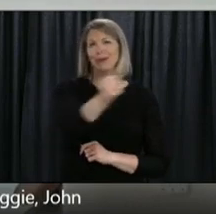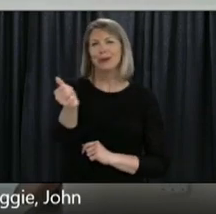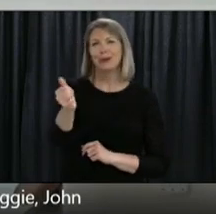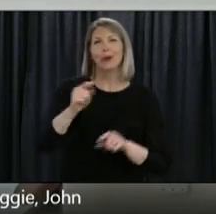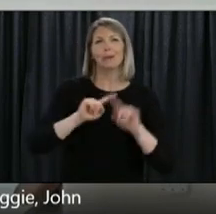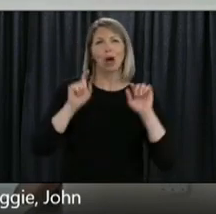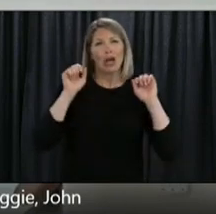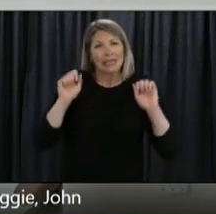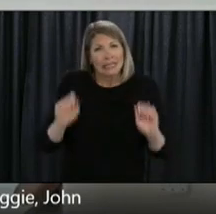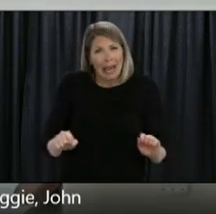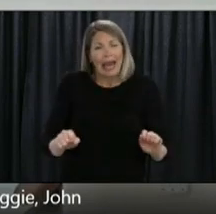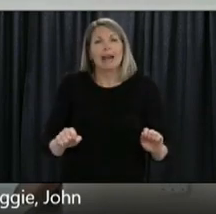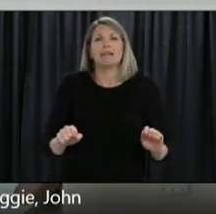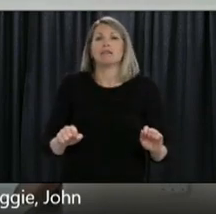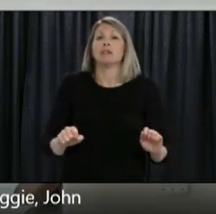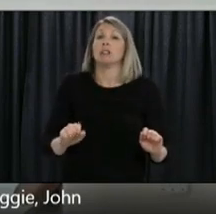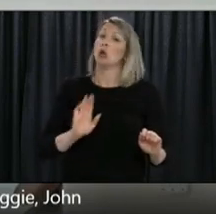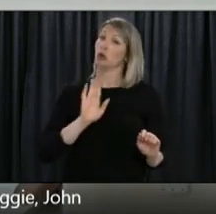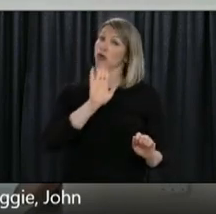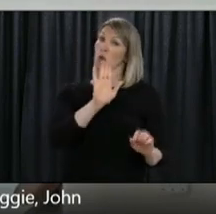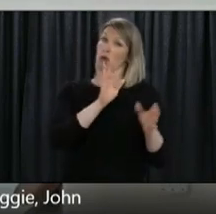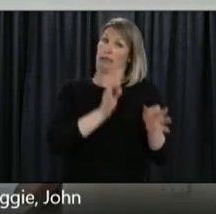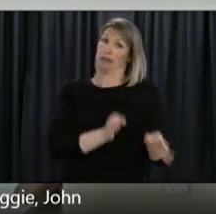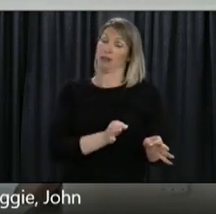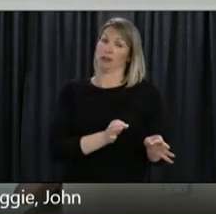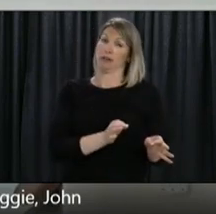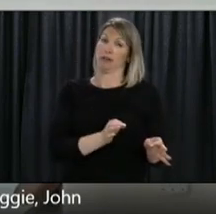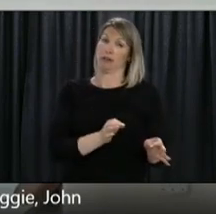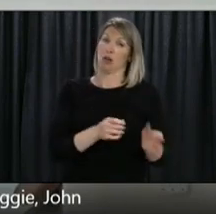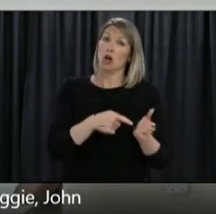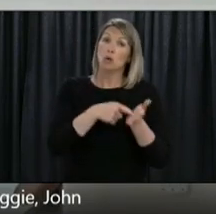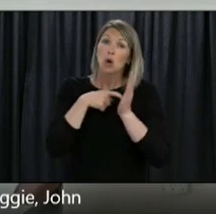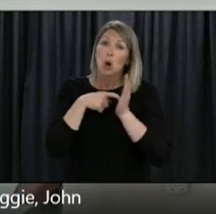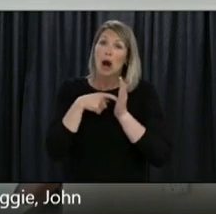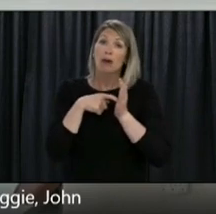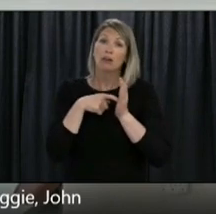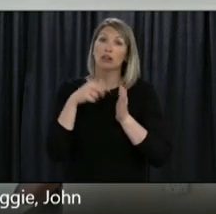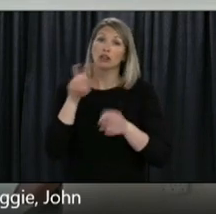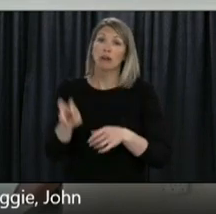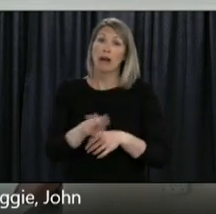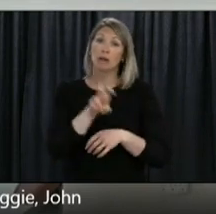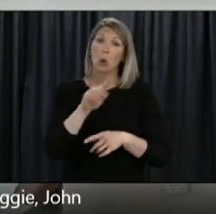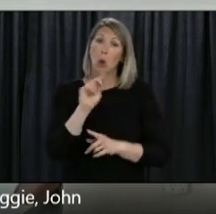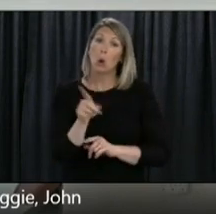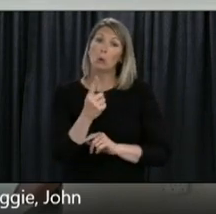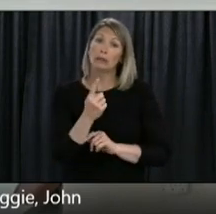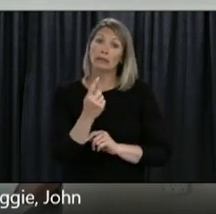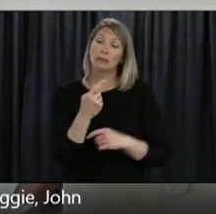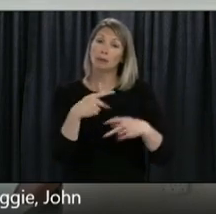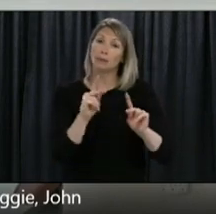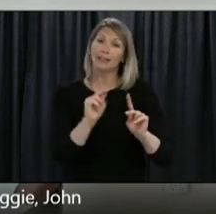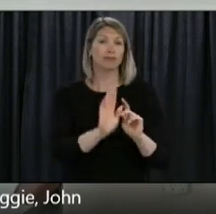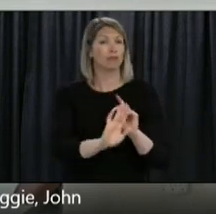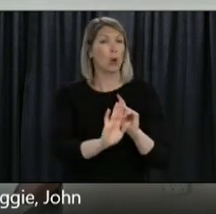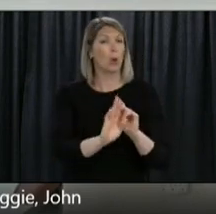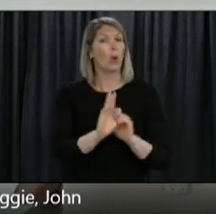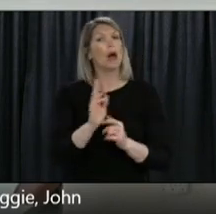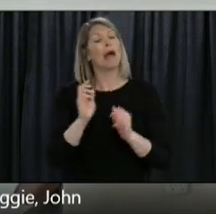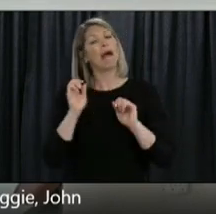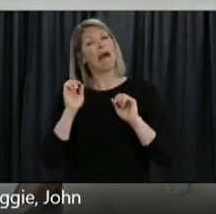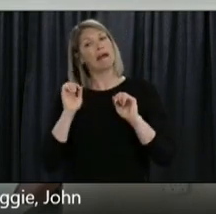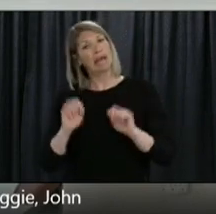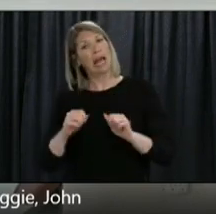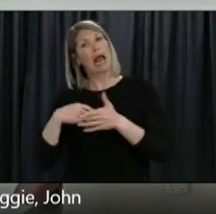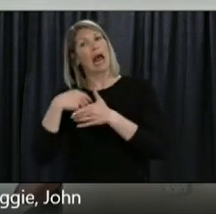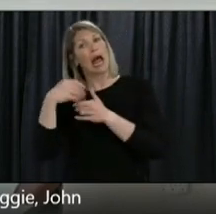is discretion and I think people need to be aware that whatever you do in that way you need to be conscious